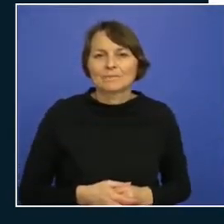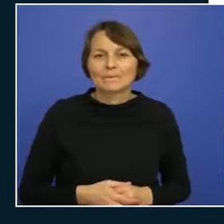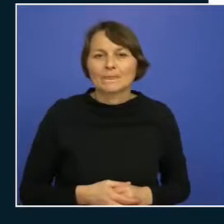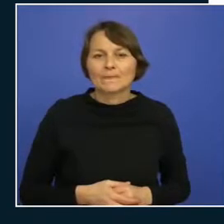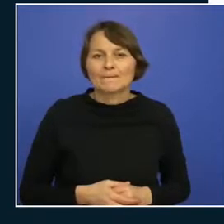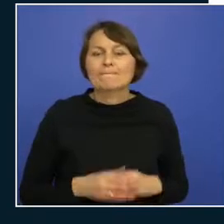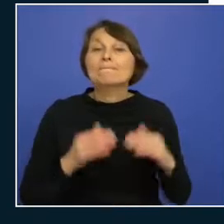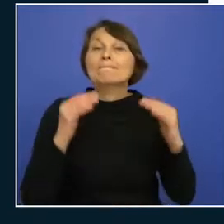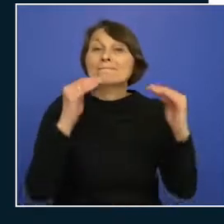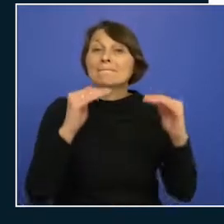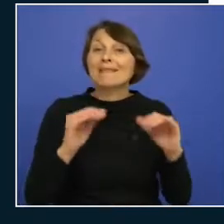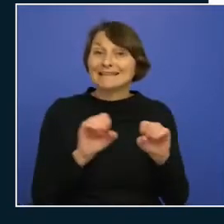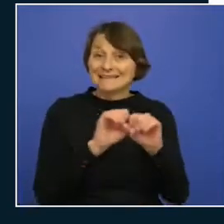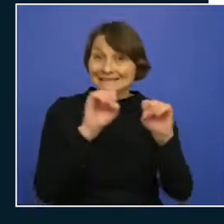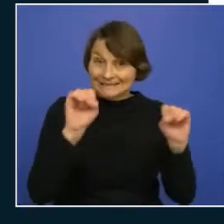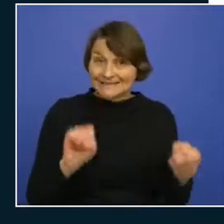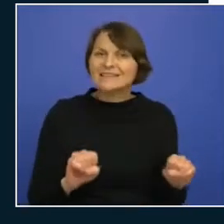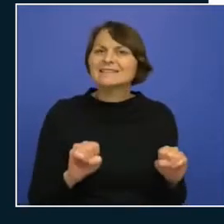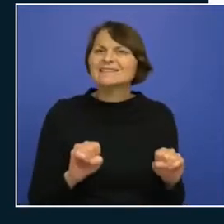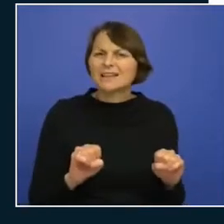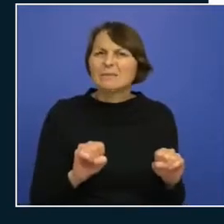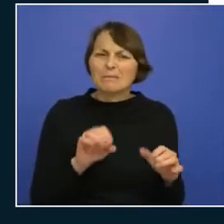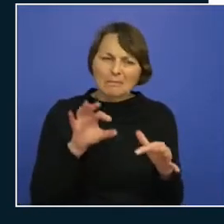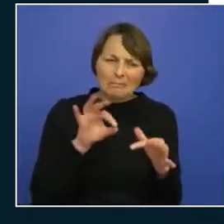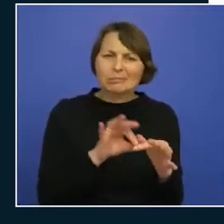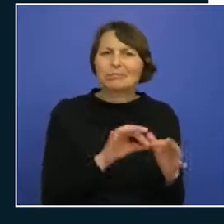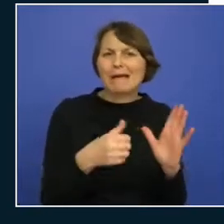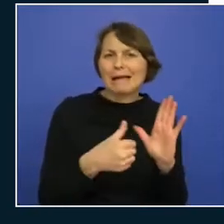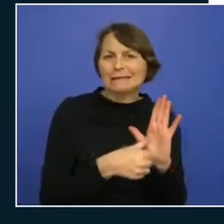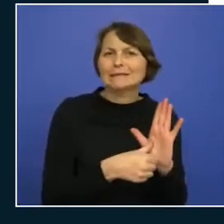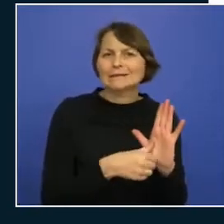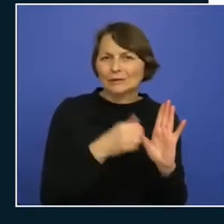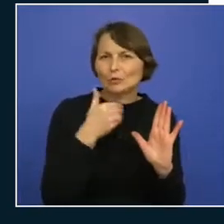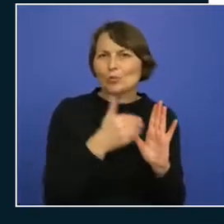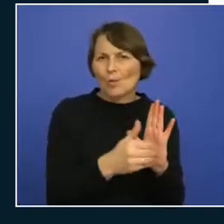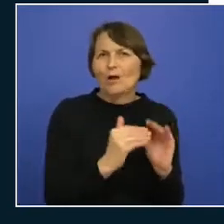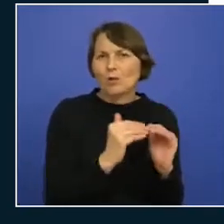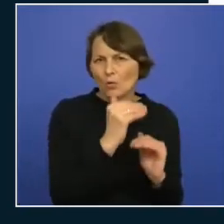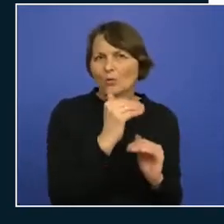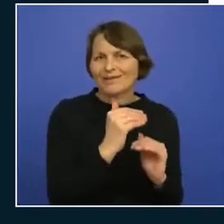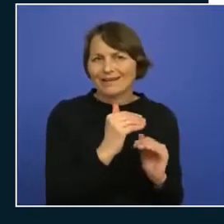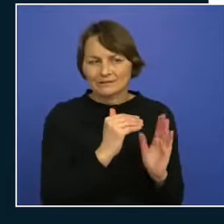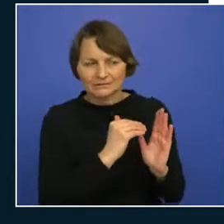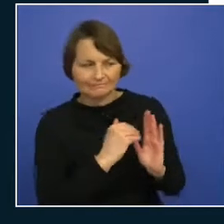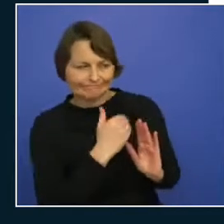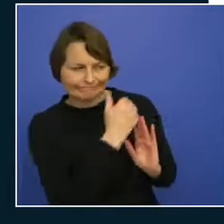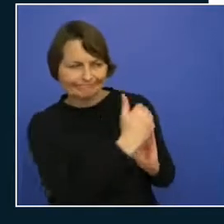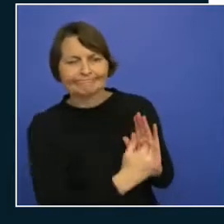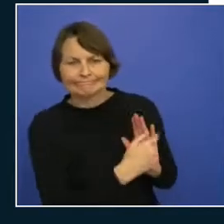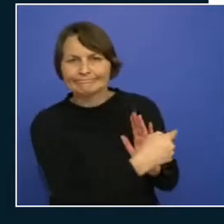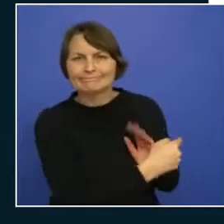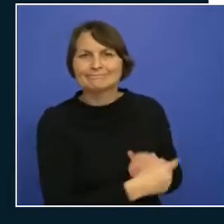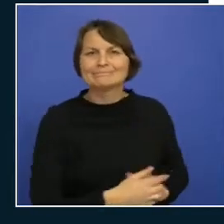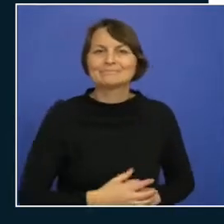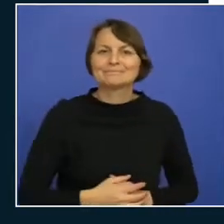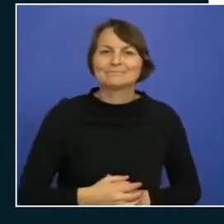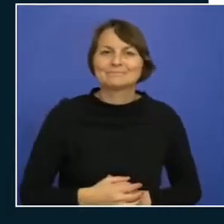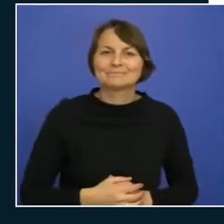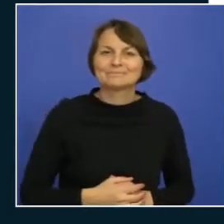the last layer resources so the next thing i want to talk about is security